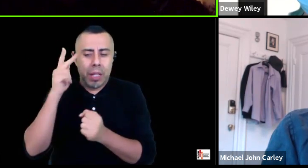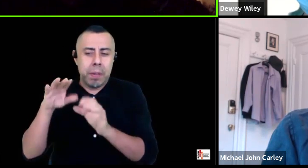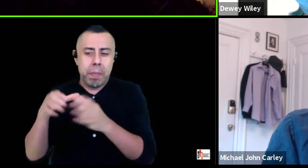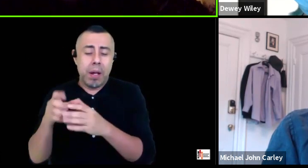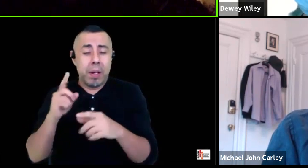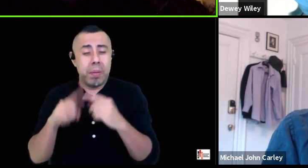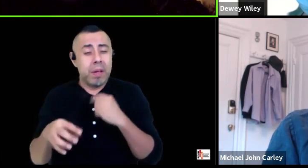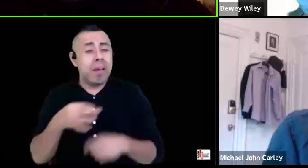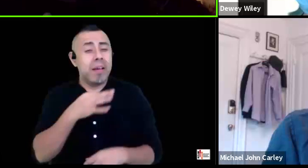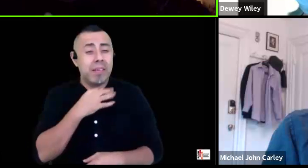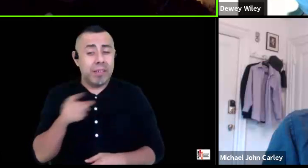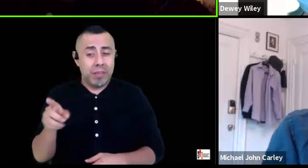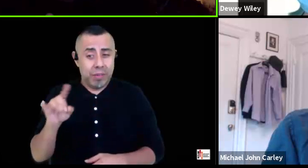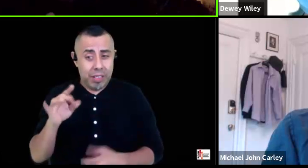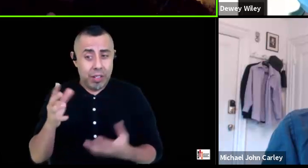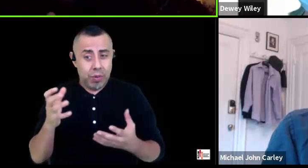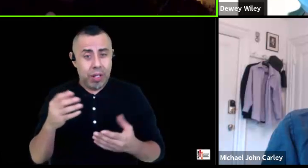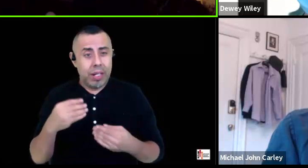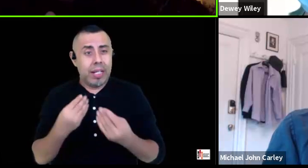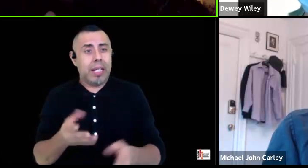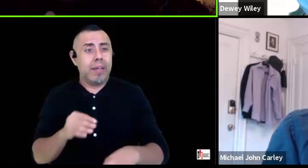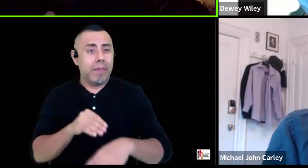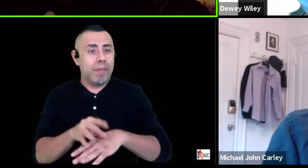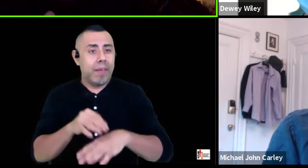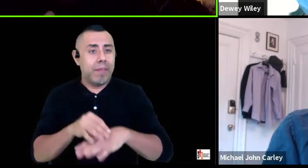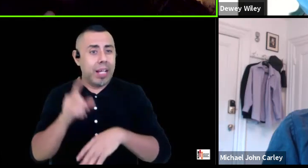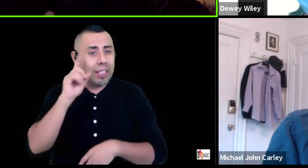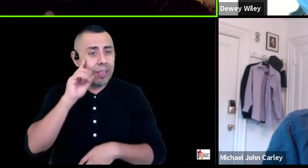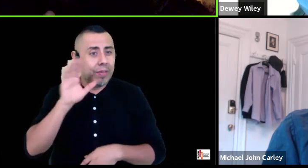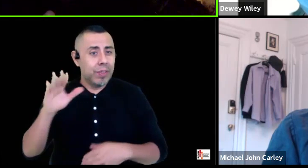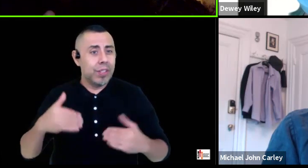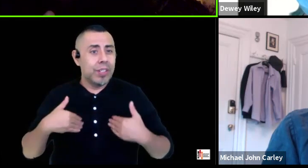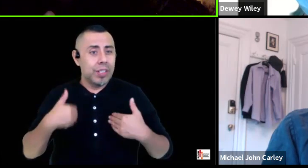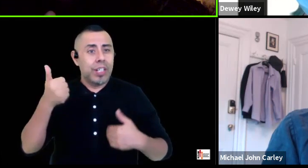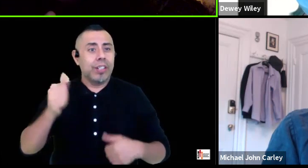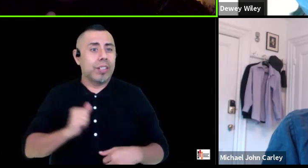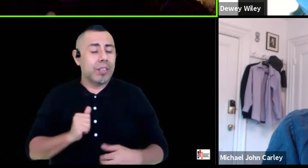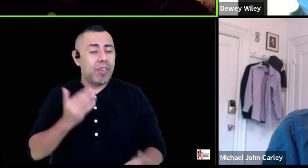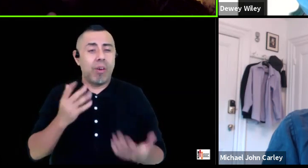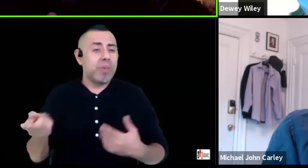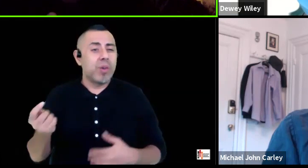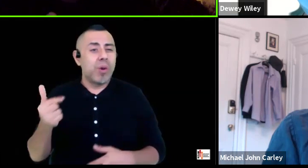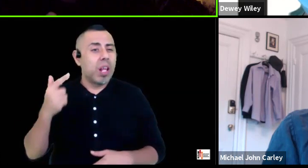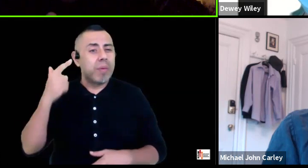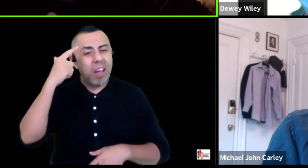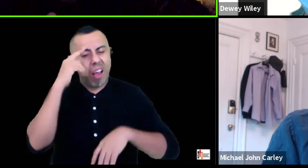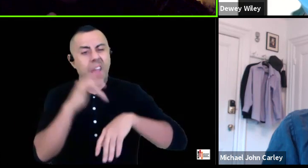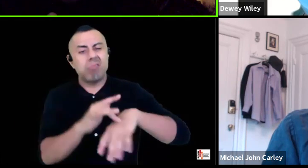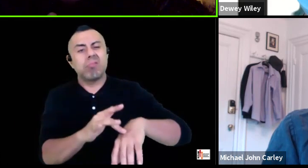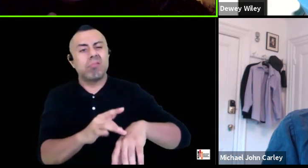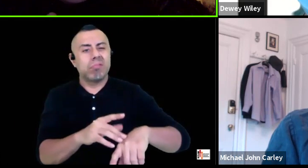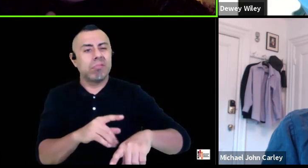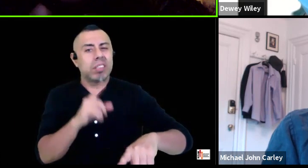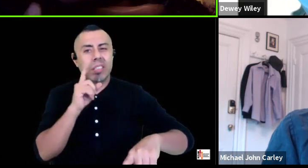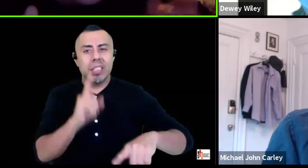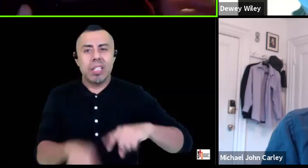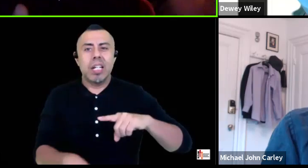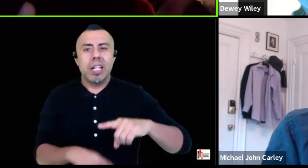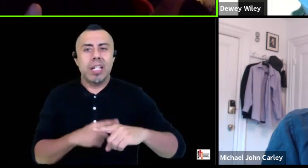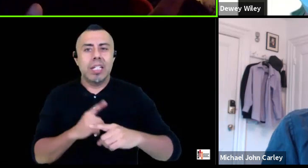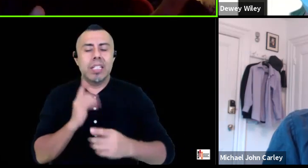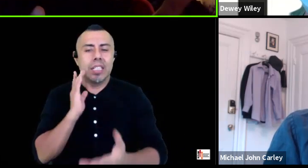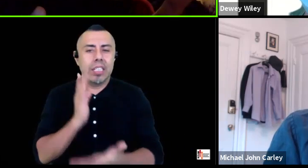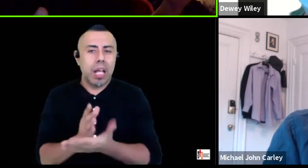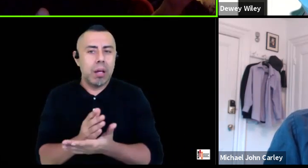your younger self or like the the maybe a little resentment that you couldn't stop your stupid i know that